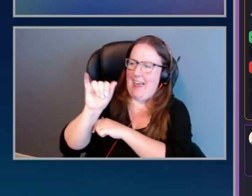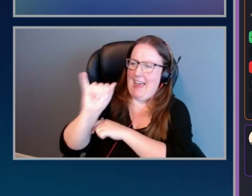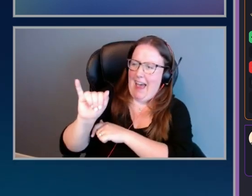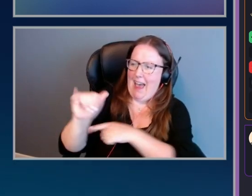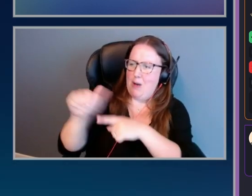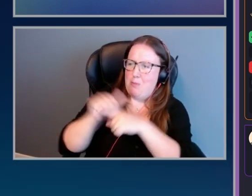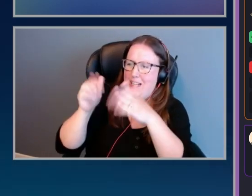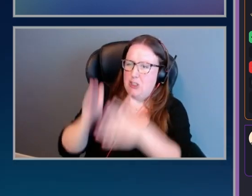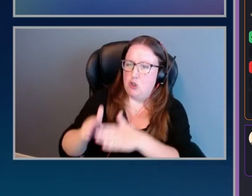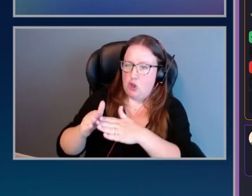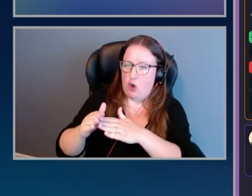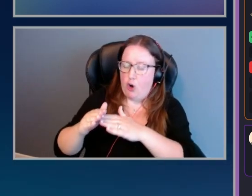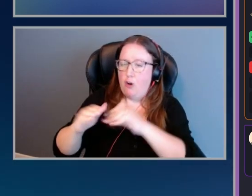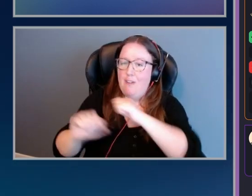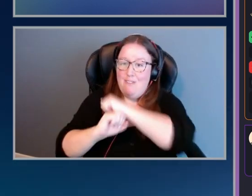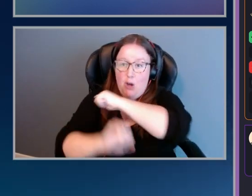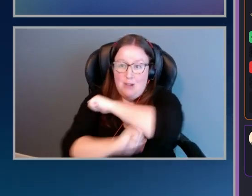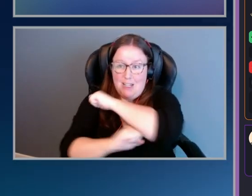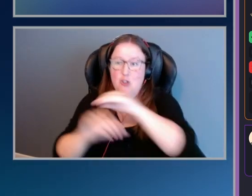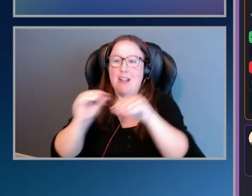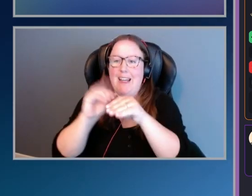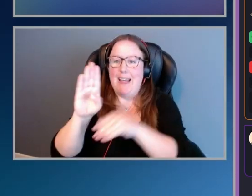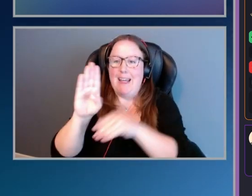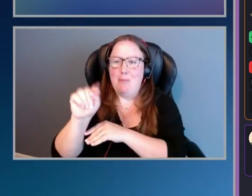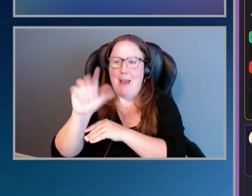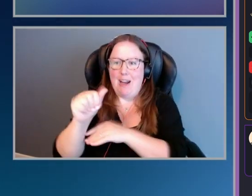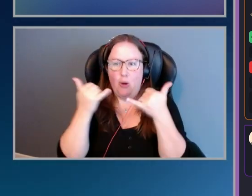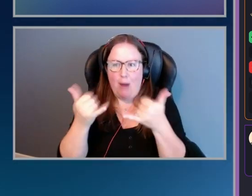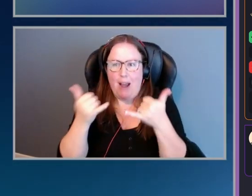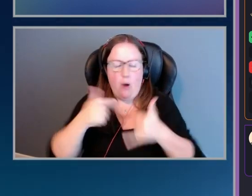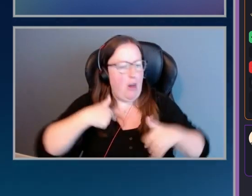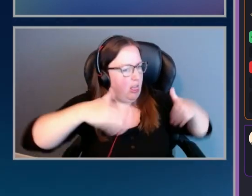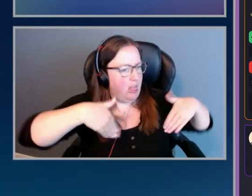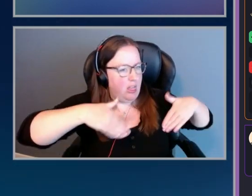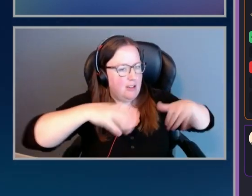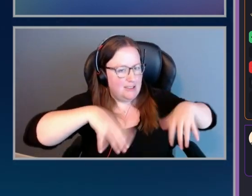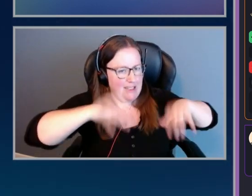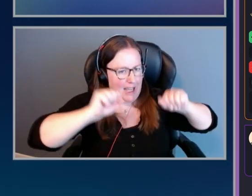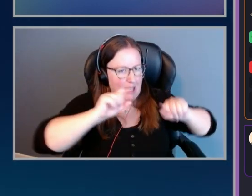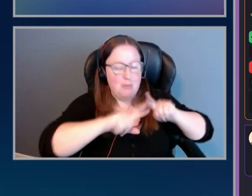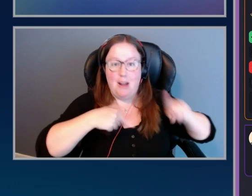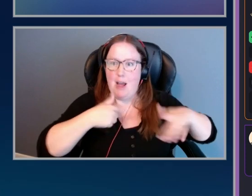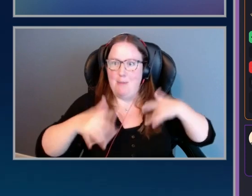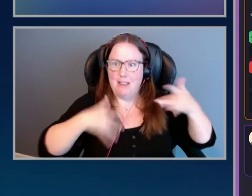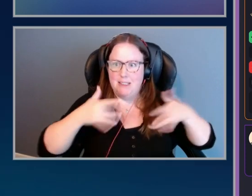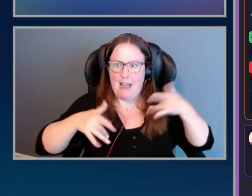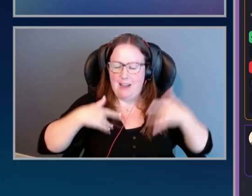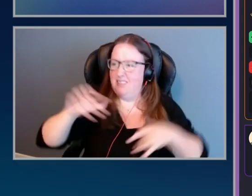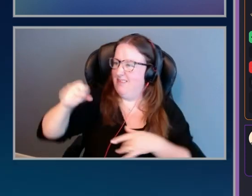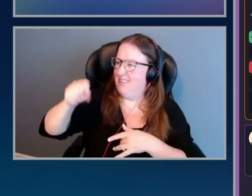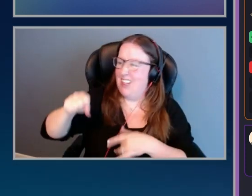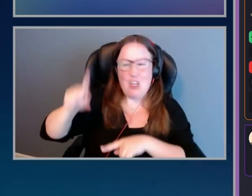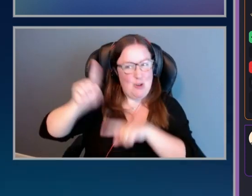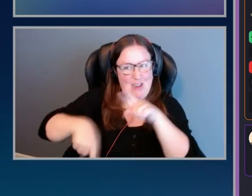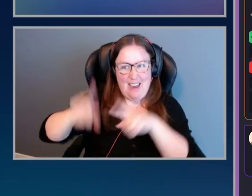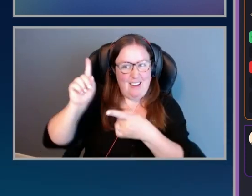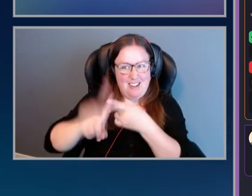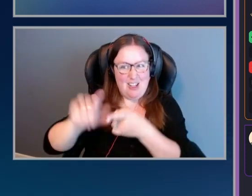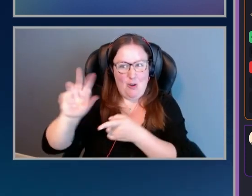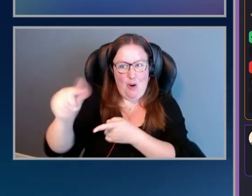foundation that is in beta right now. I haven't taken that one yet, but I'm real excited. I haven't yet. No one can until August 13th.